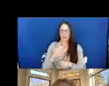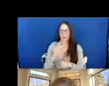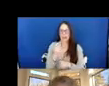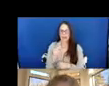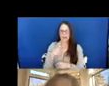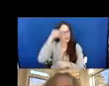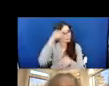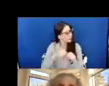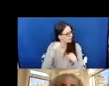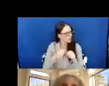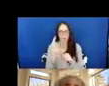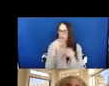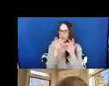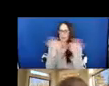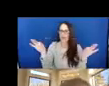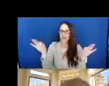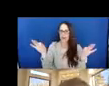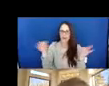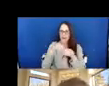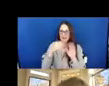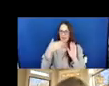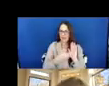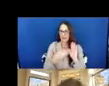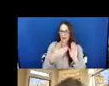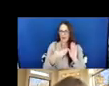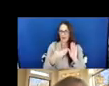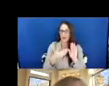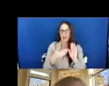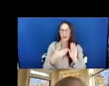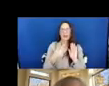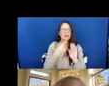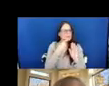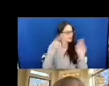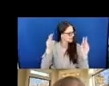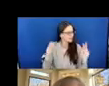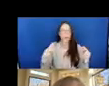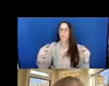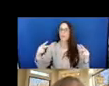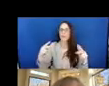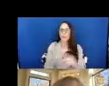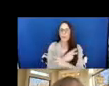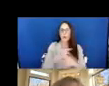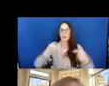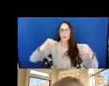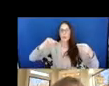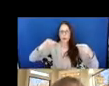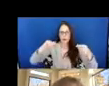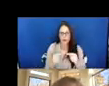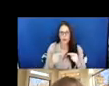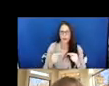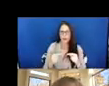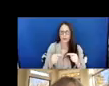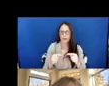line in there about how the worst hurt in the case of, uh, the worst harm